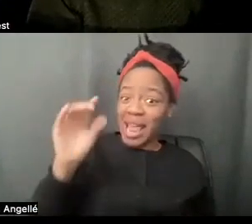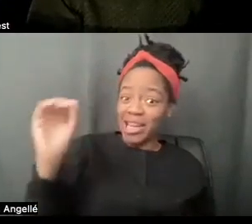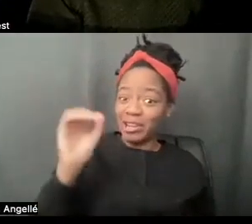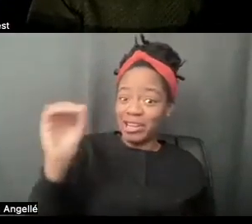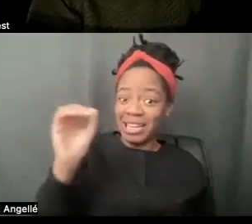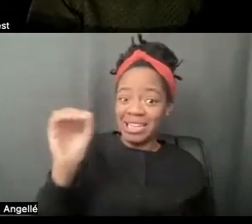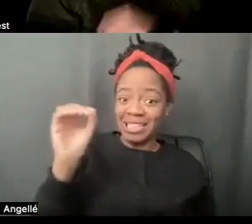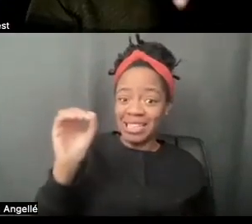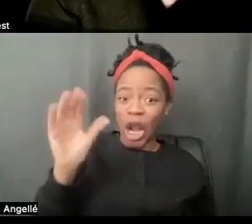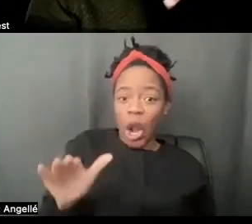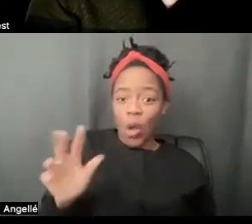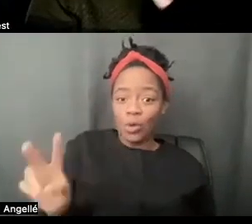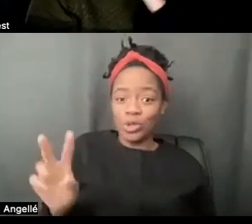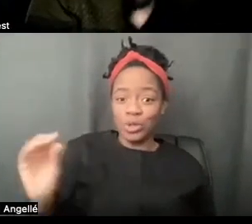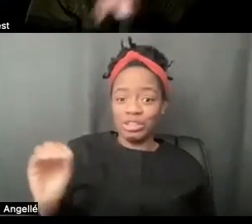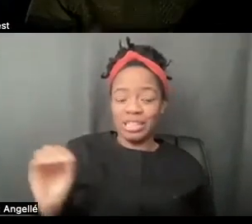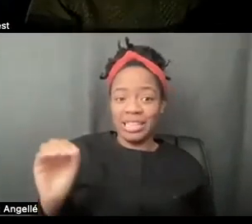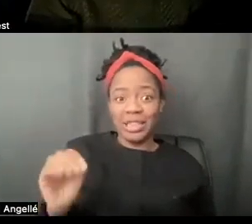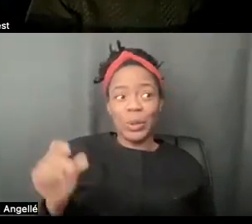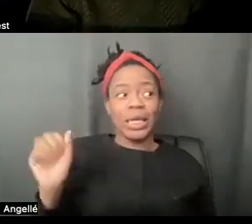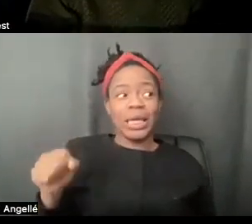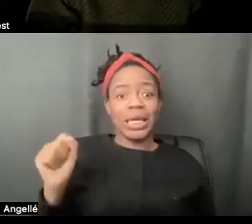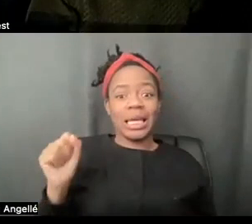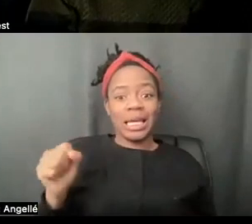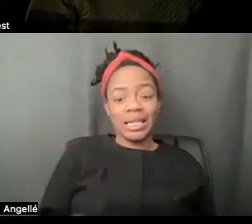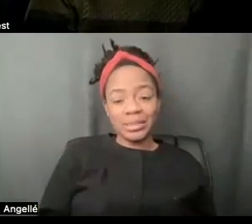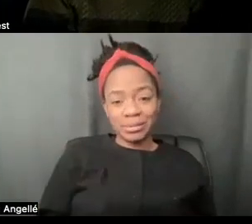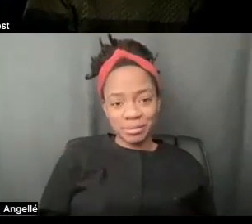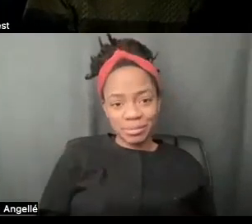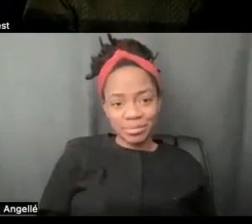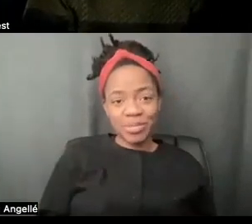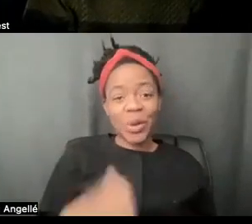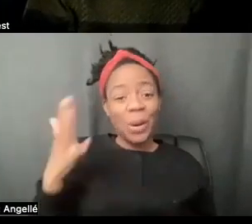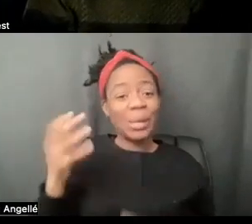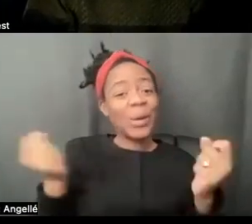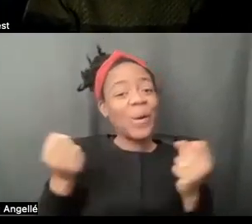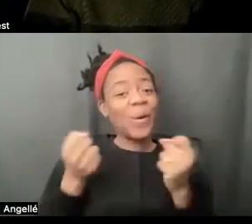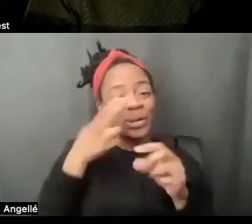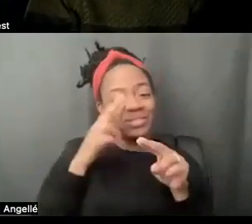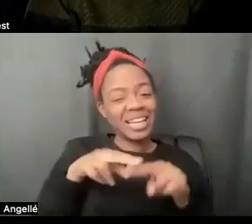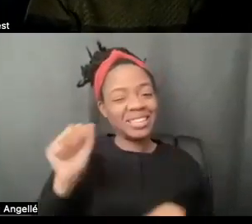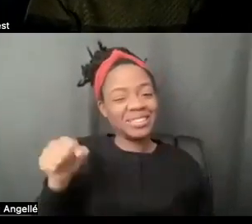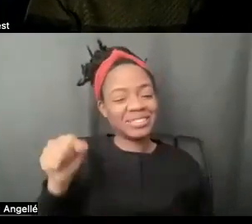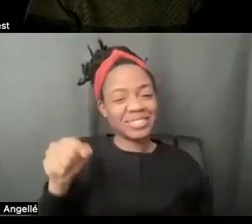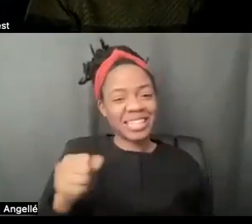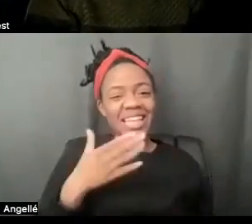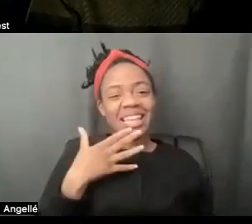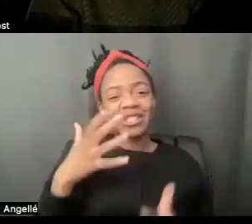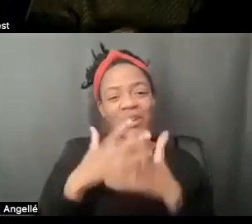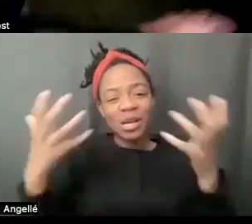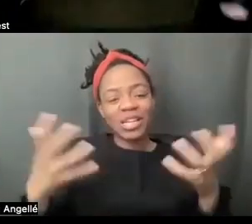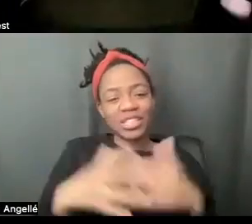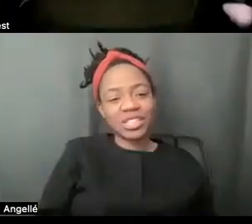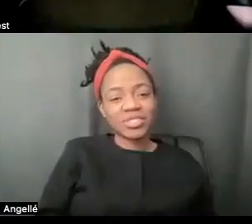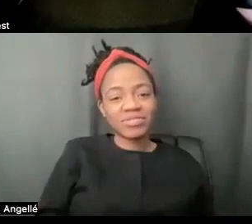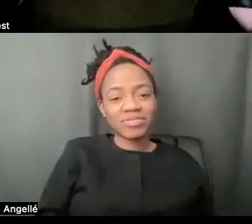So, yeah, it will be cold fun. Cold fun. much. And